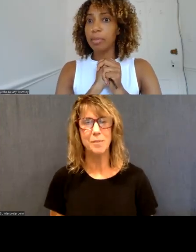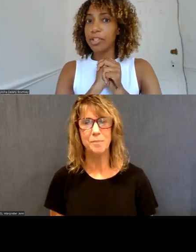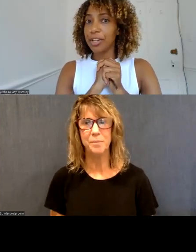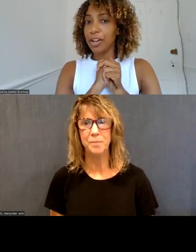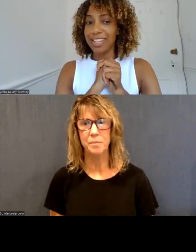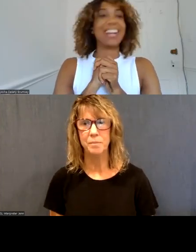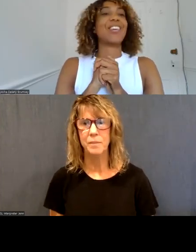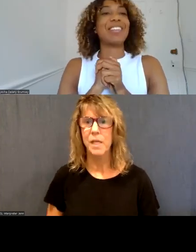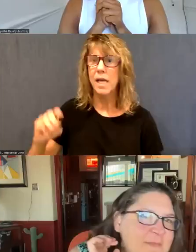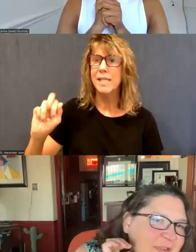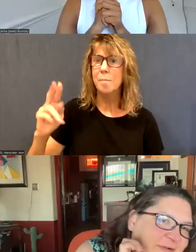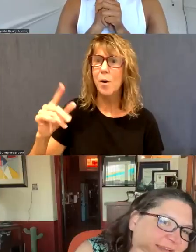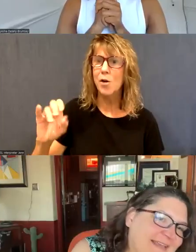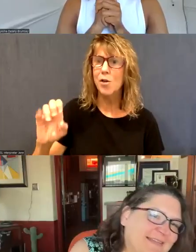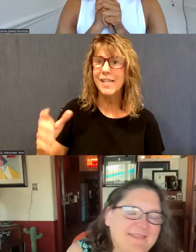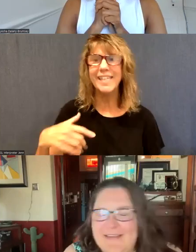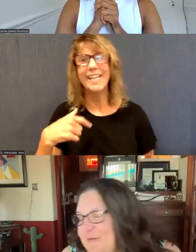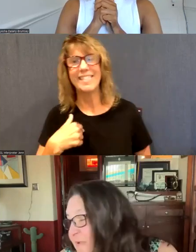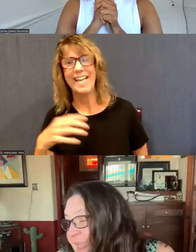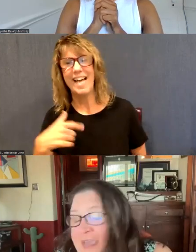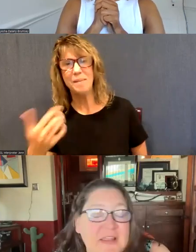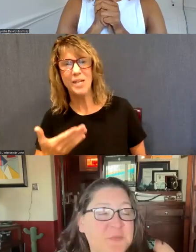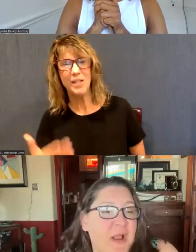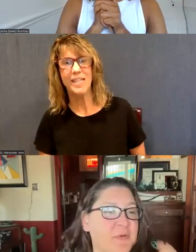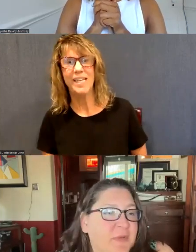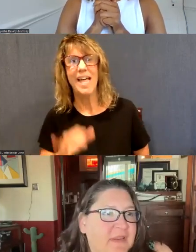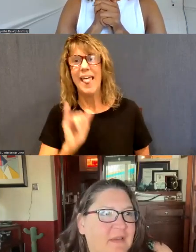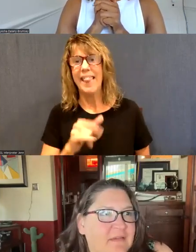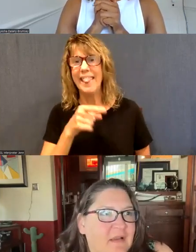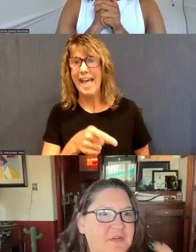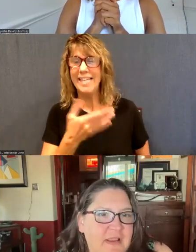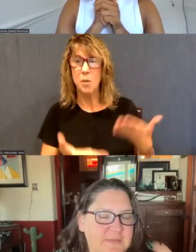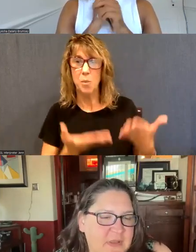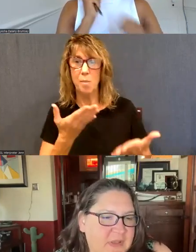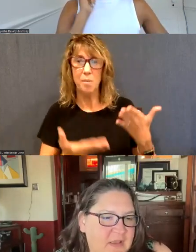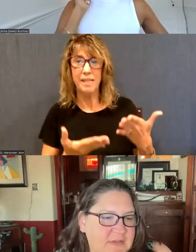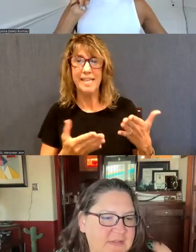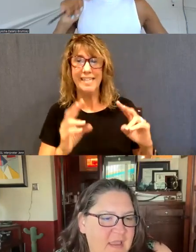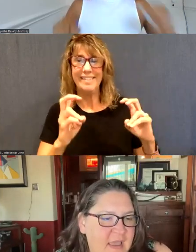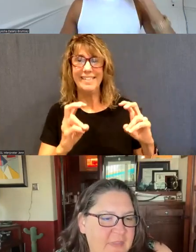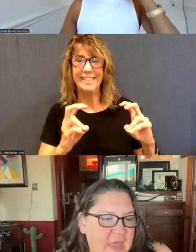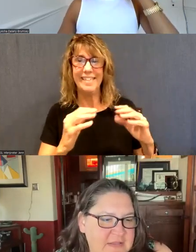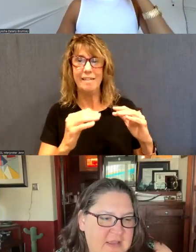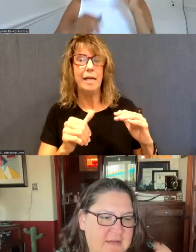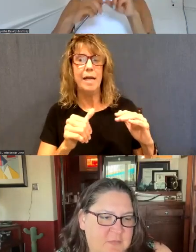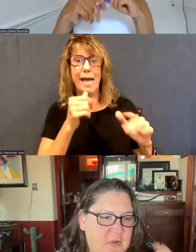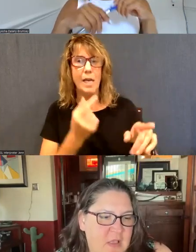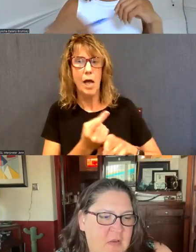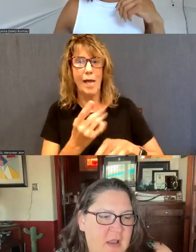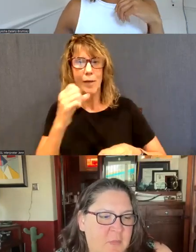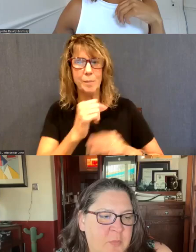Yeah. yeah. Is Margie on? Yeah, go ahead. here. Yes. Um, and that's probably an underestimate because at that